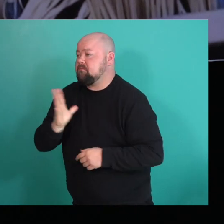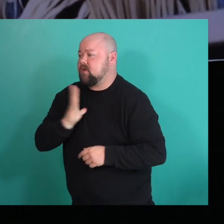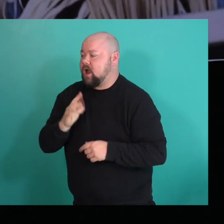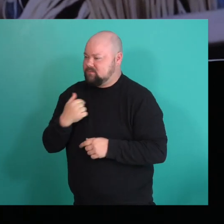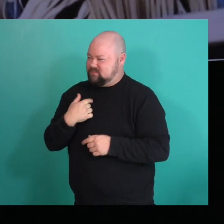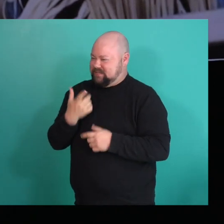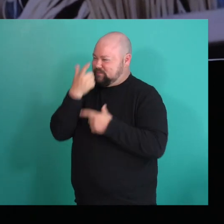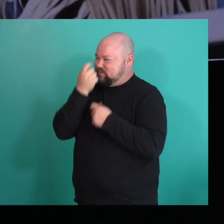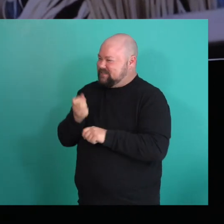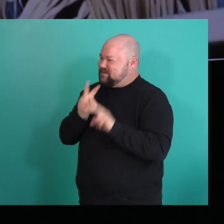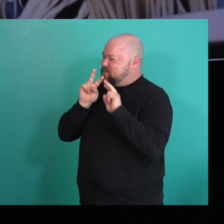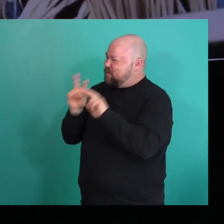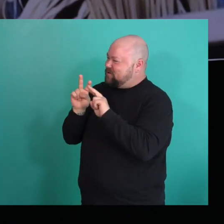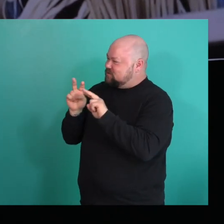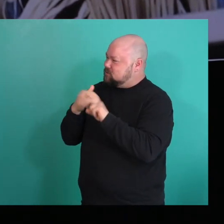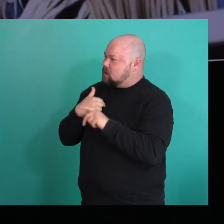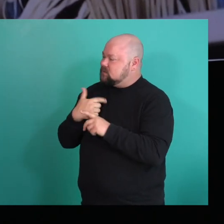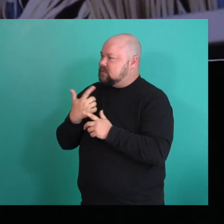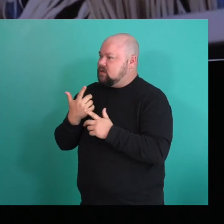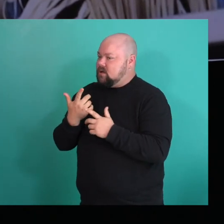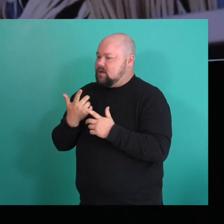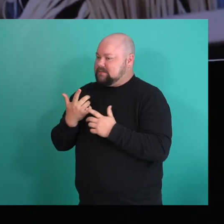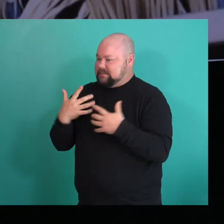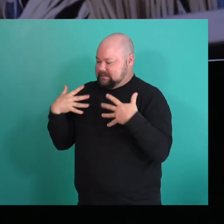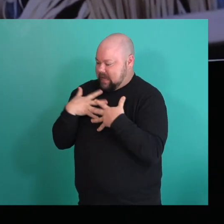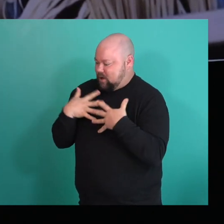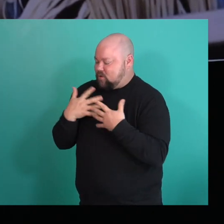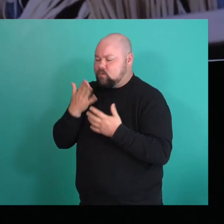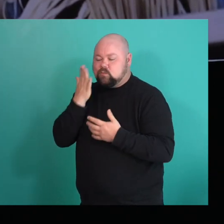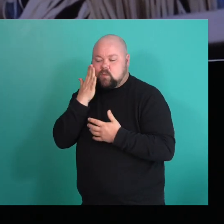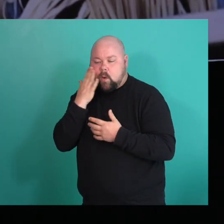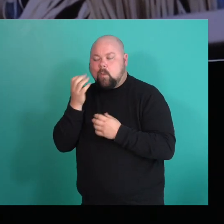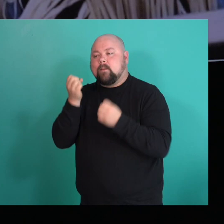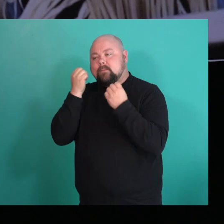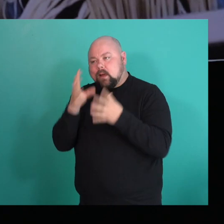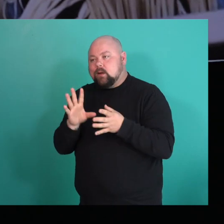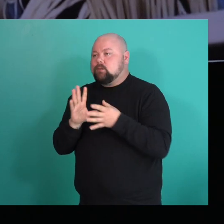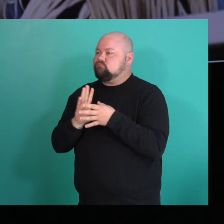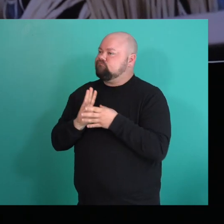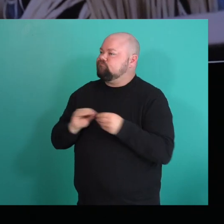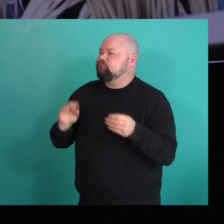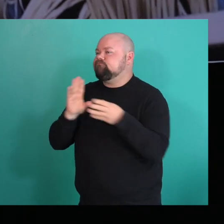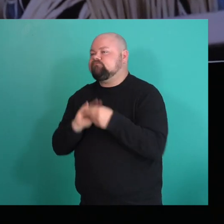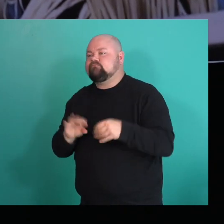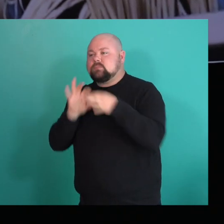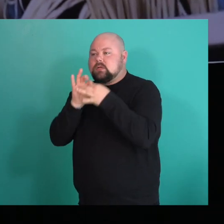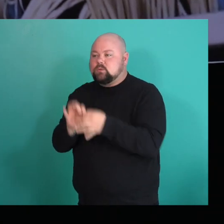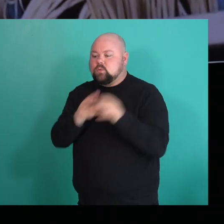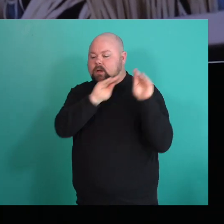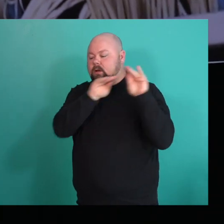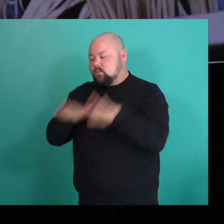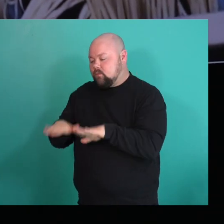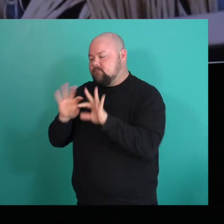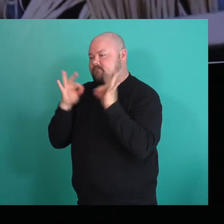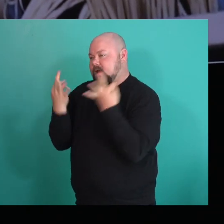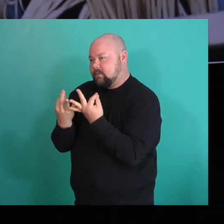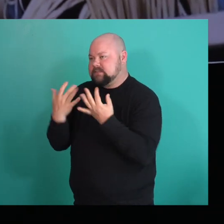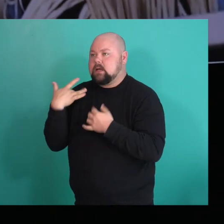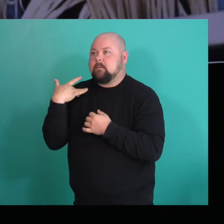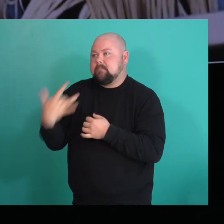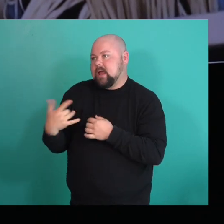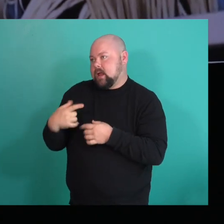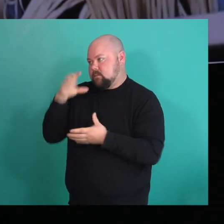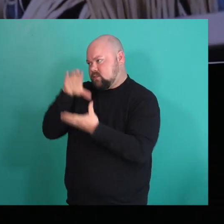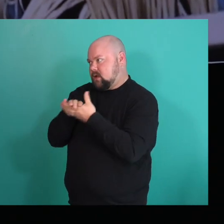myself for, cause I think we see a lot of portrayals of immigrant families of being very strict and like, you know, um, especially father figures of being